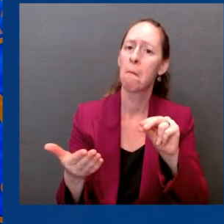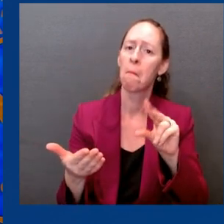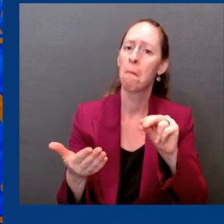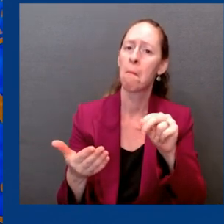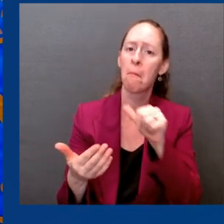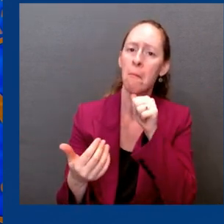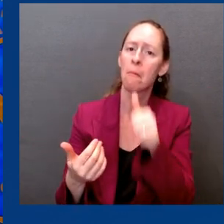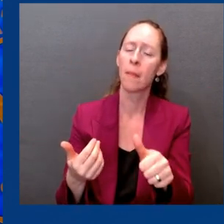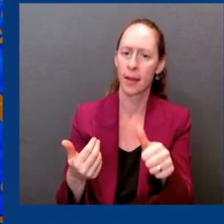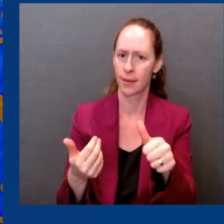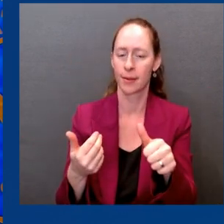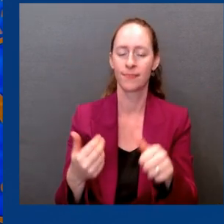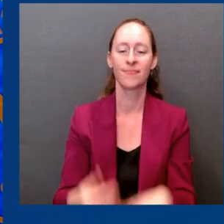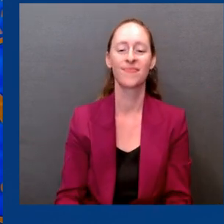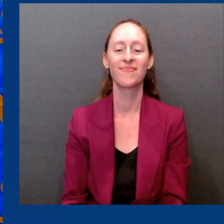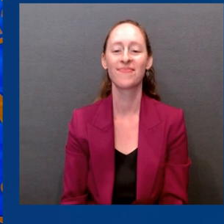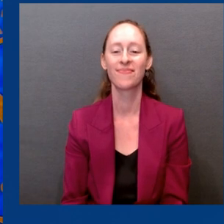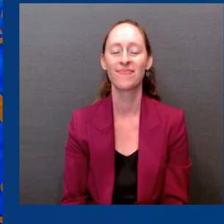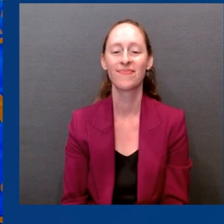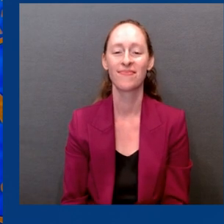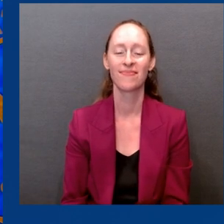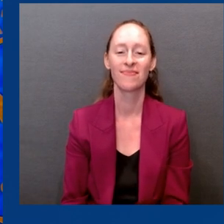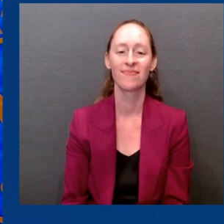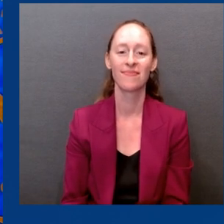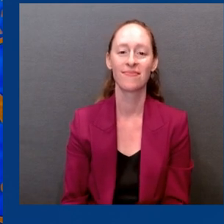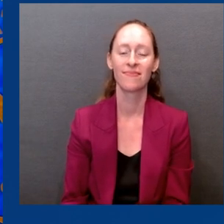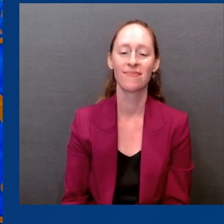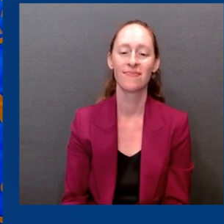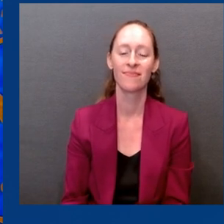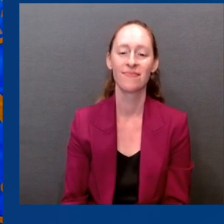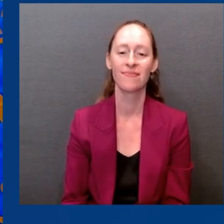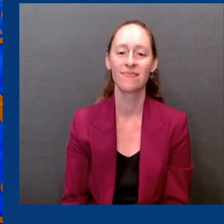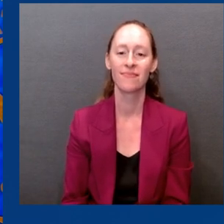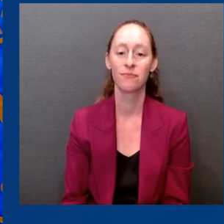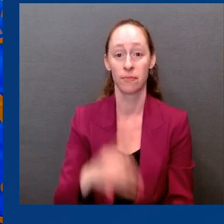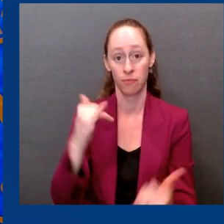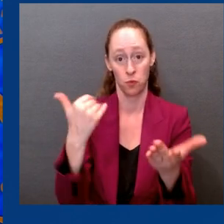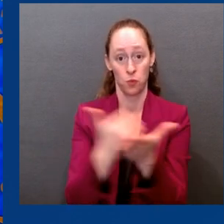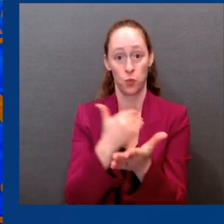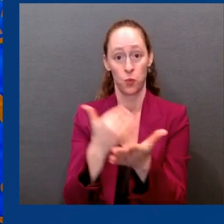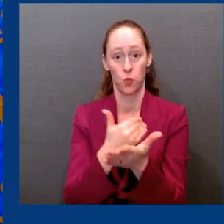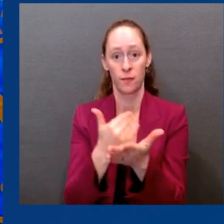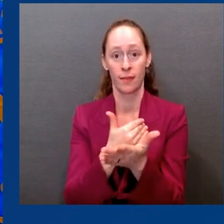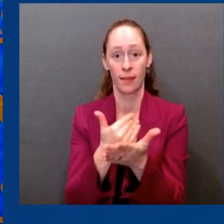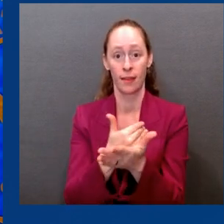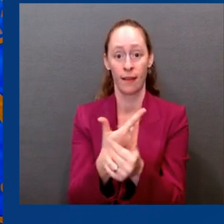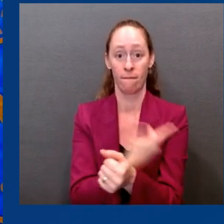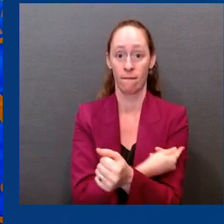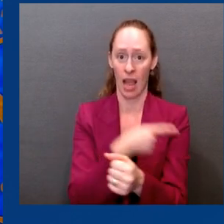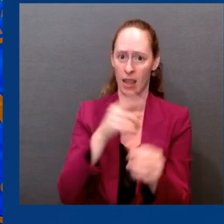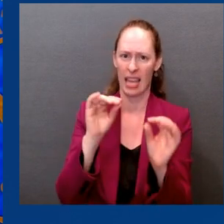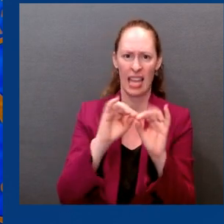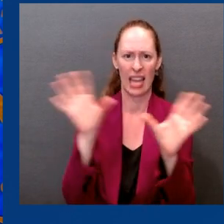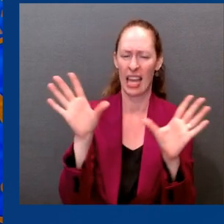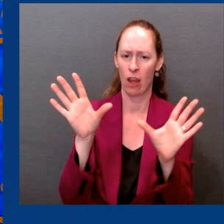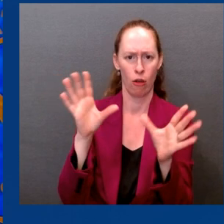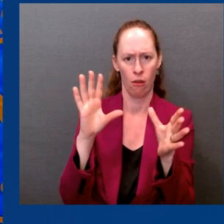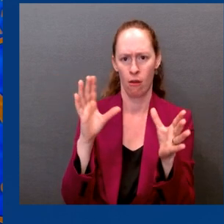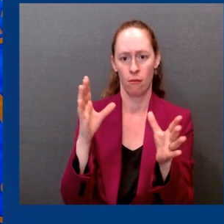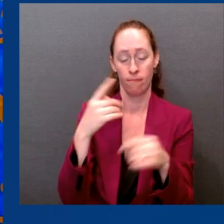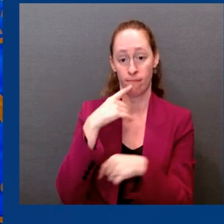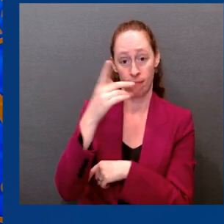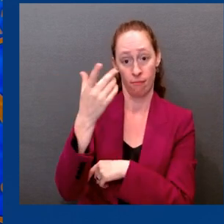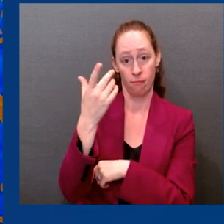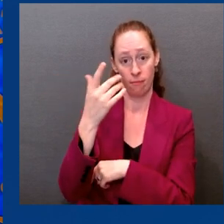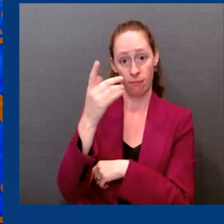containing sequences from both the original SARS-CoV-1 virus and the Omicron BA-1 variant